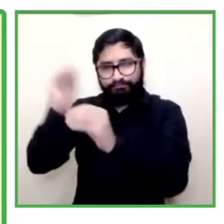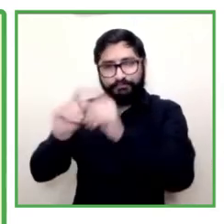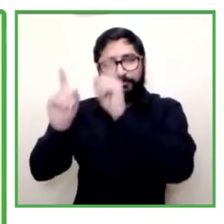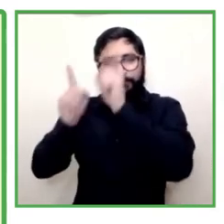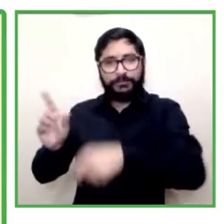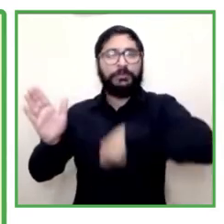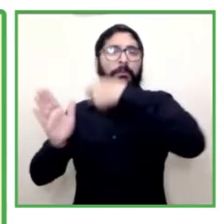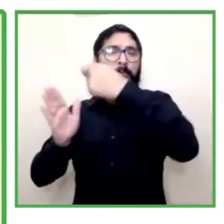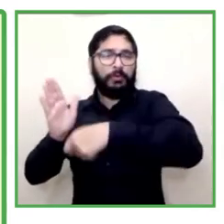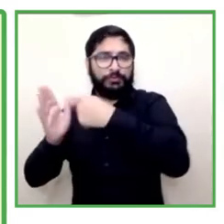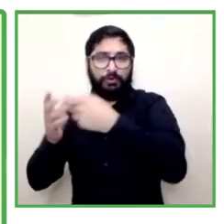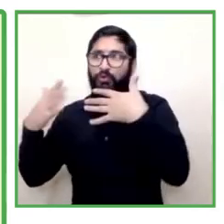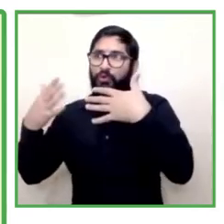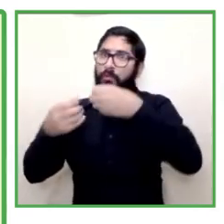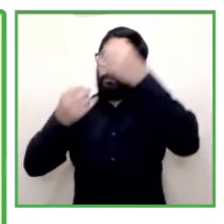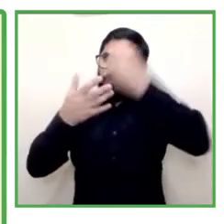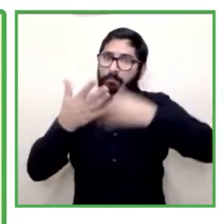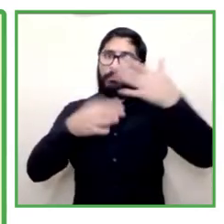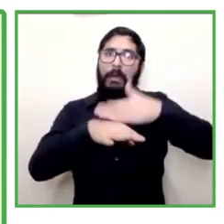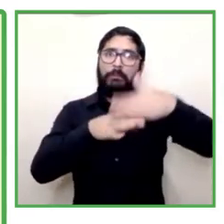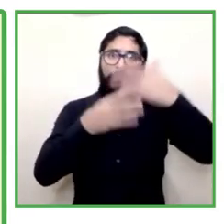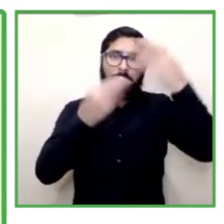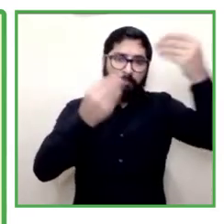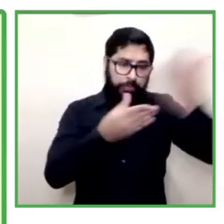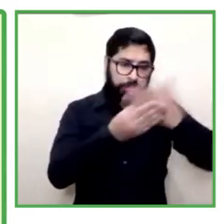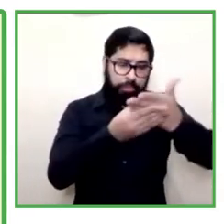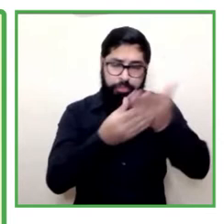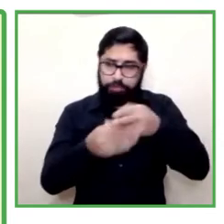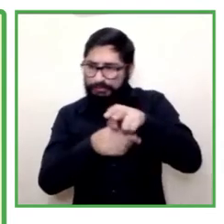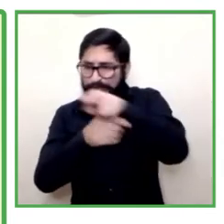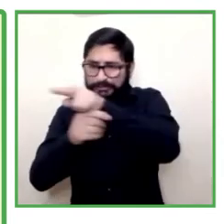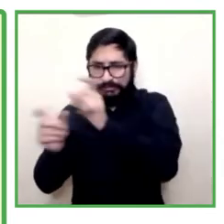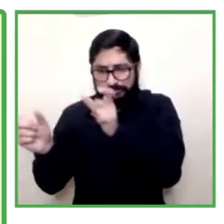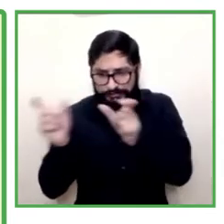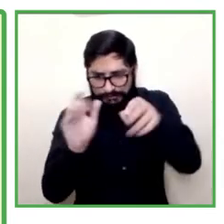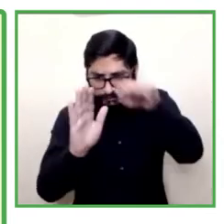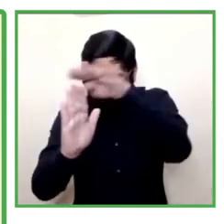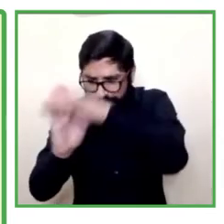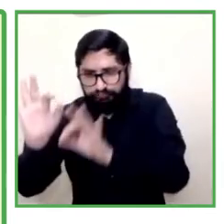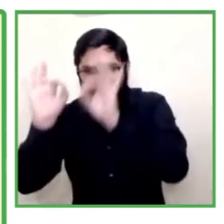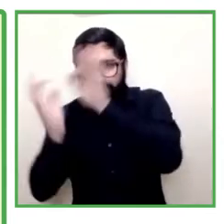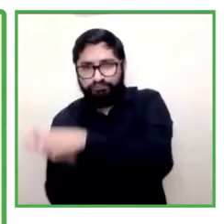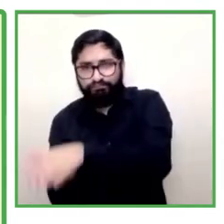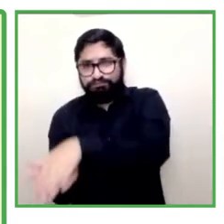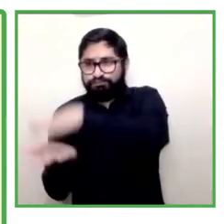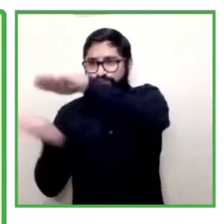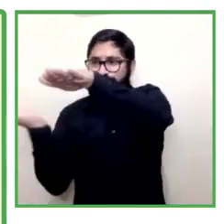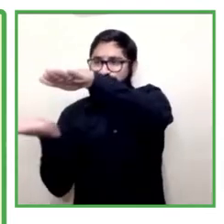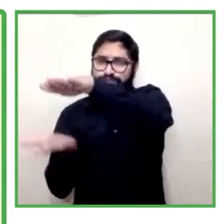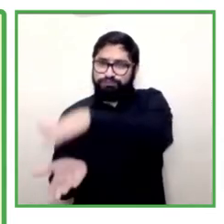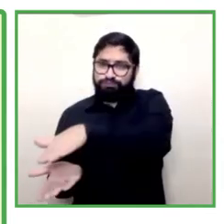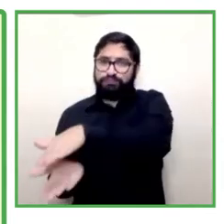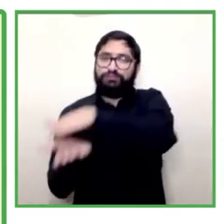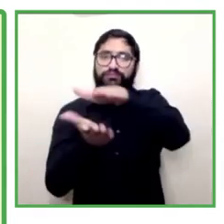there's a lot of administrative work that you have to do and I believe that for that reason many cooperatives